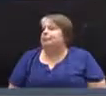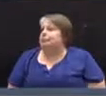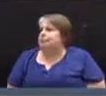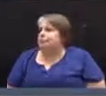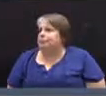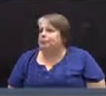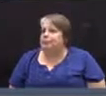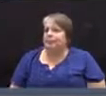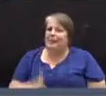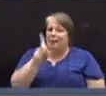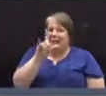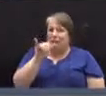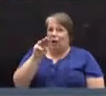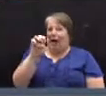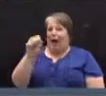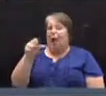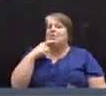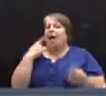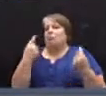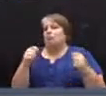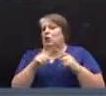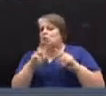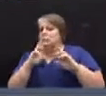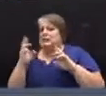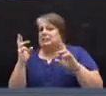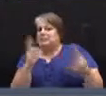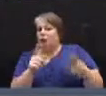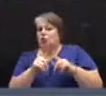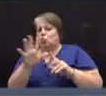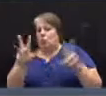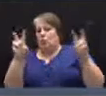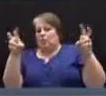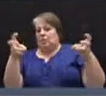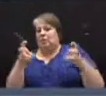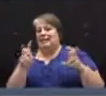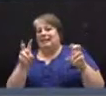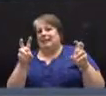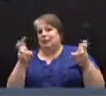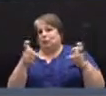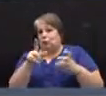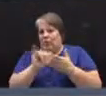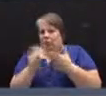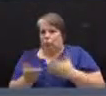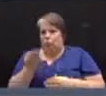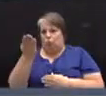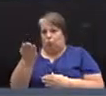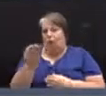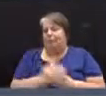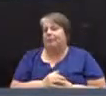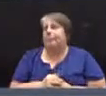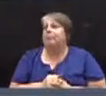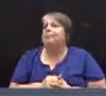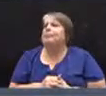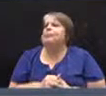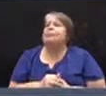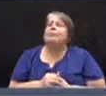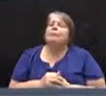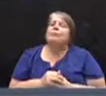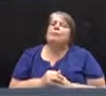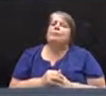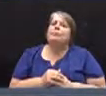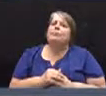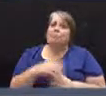Mr. Dimes, Mr. I'll attempt to respond to the issues that you've raised. Certainly the